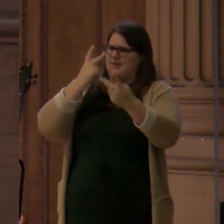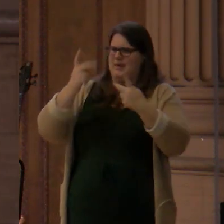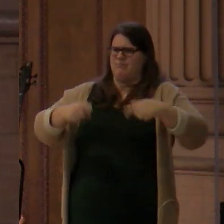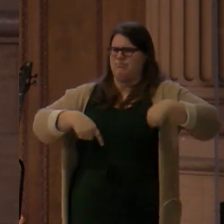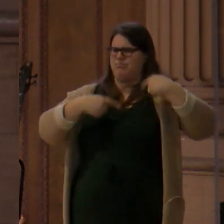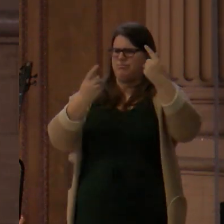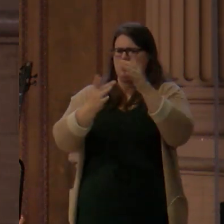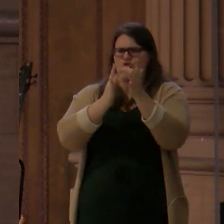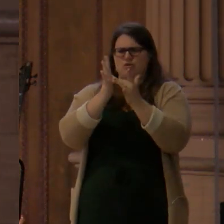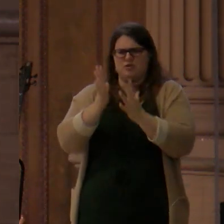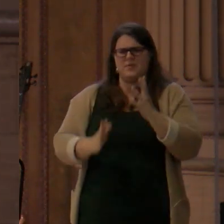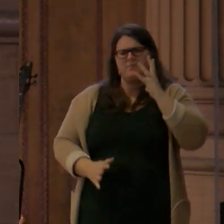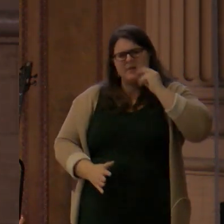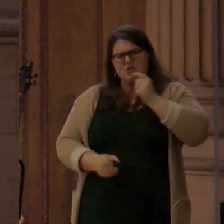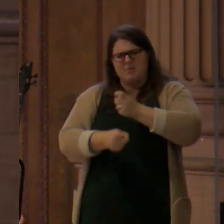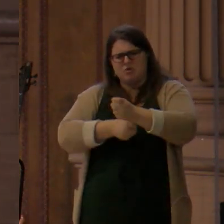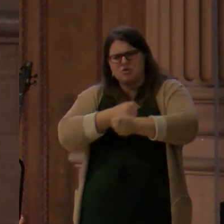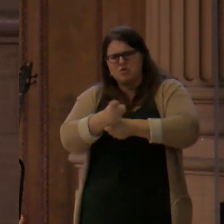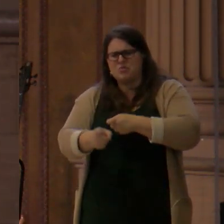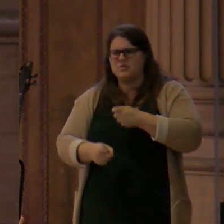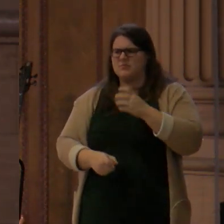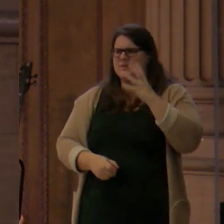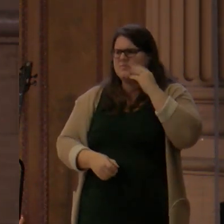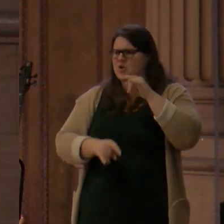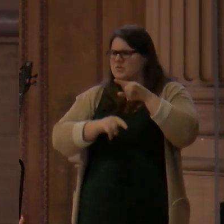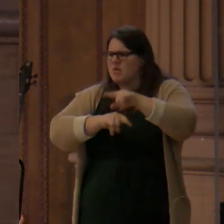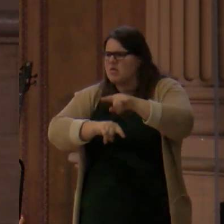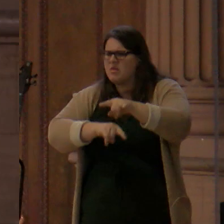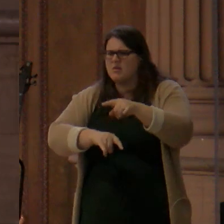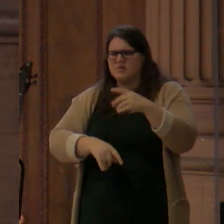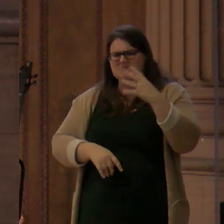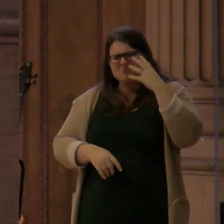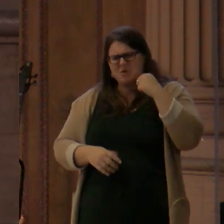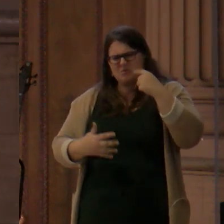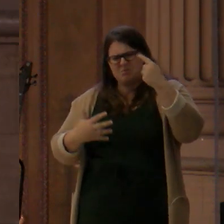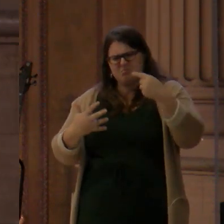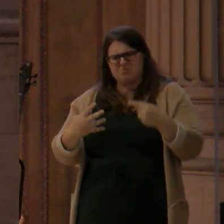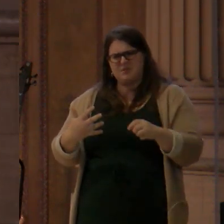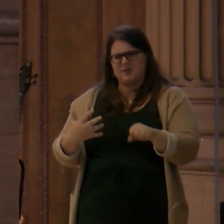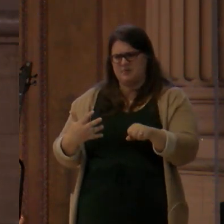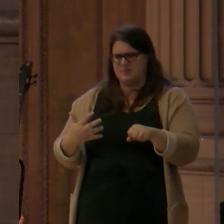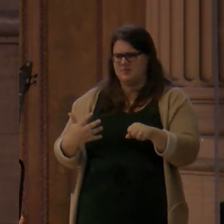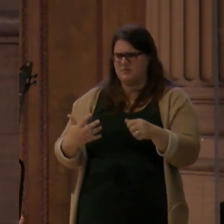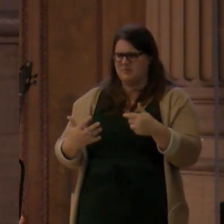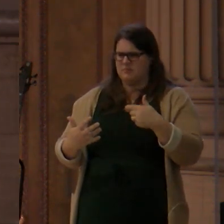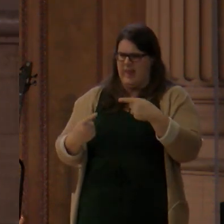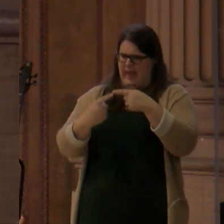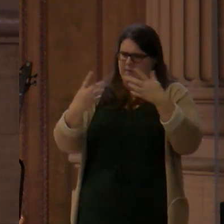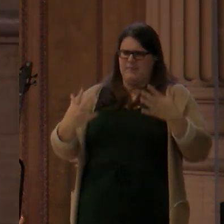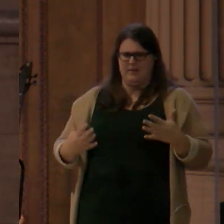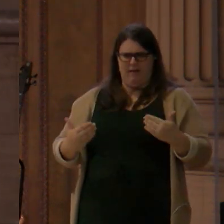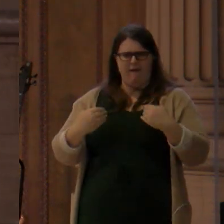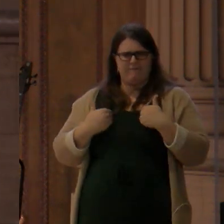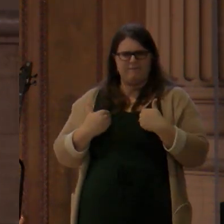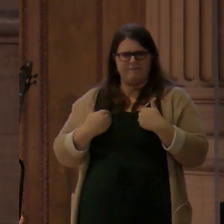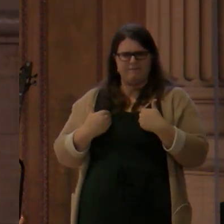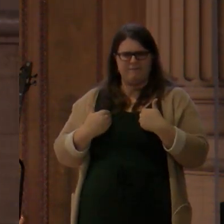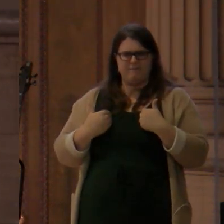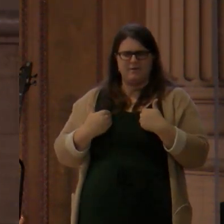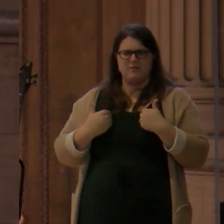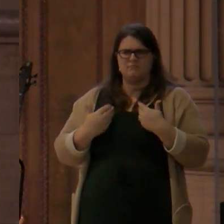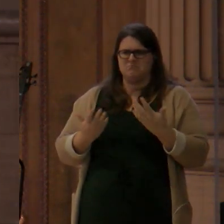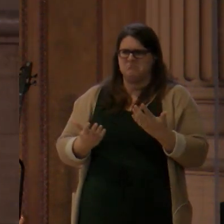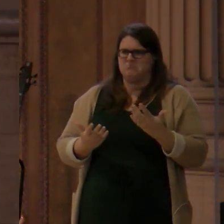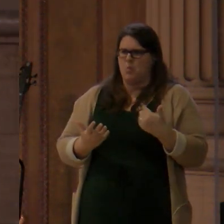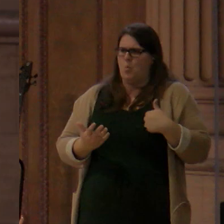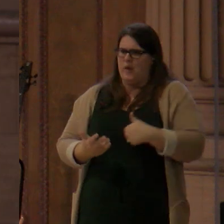between the offspring of the woman and the offspring of Satan, led by Satan. In fact, we won't turn there now, but read Revelation 12 sometime.